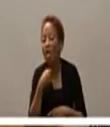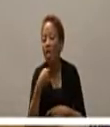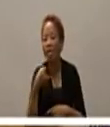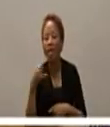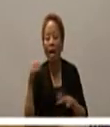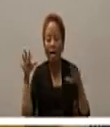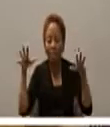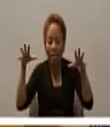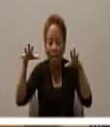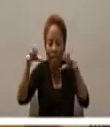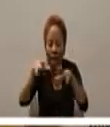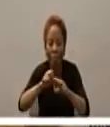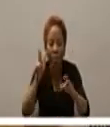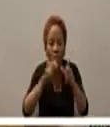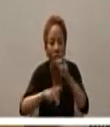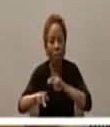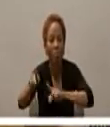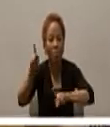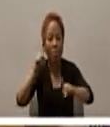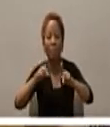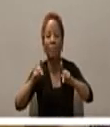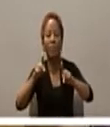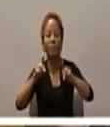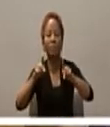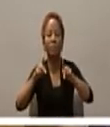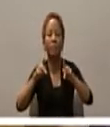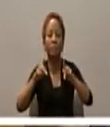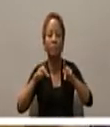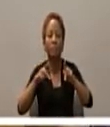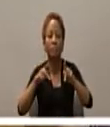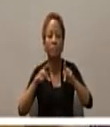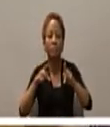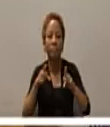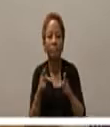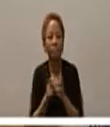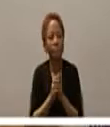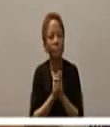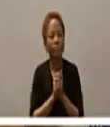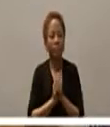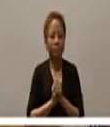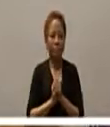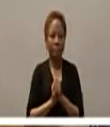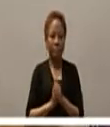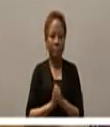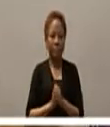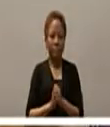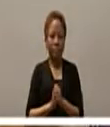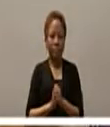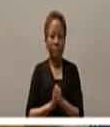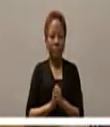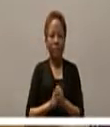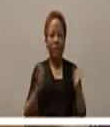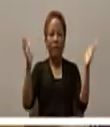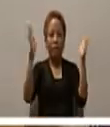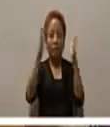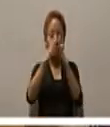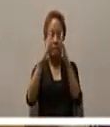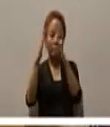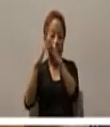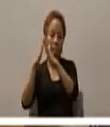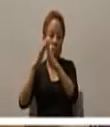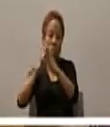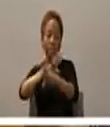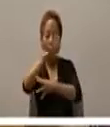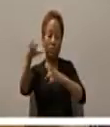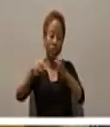and they'd left the rest there right you know I mean the city is destroyed and people who were of